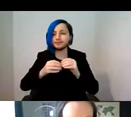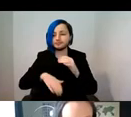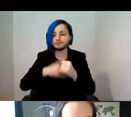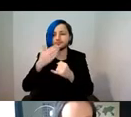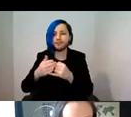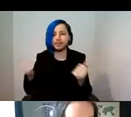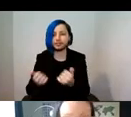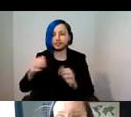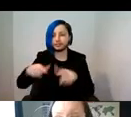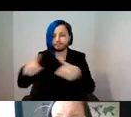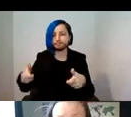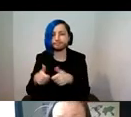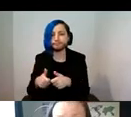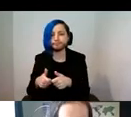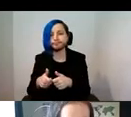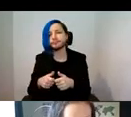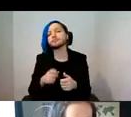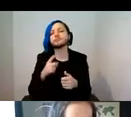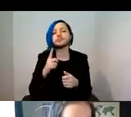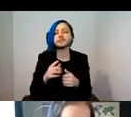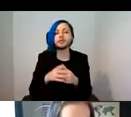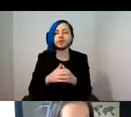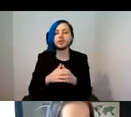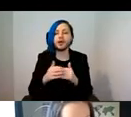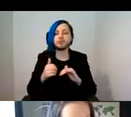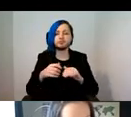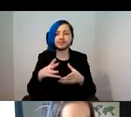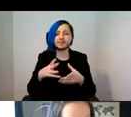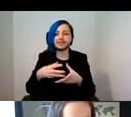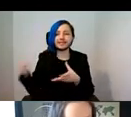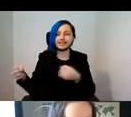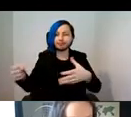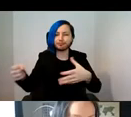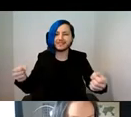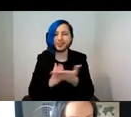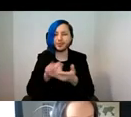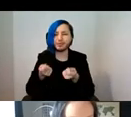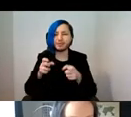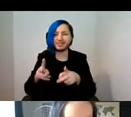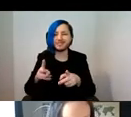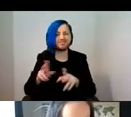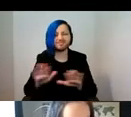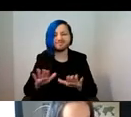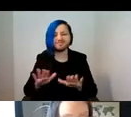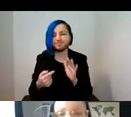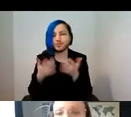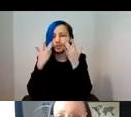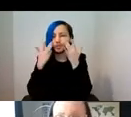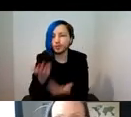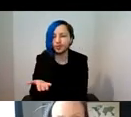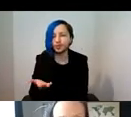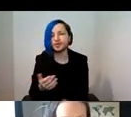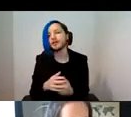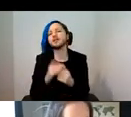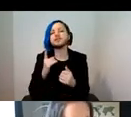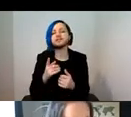museum management system. So somewhat innovating traditional